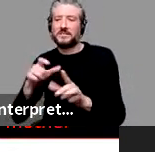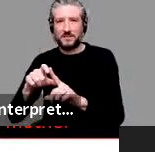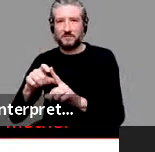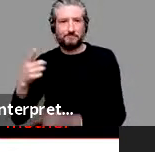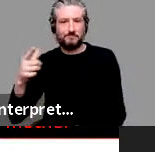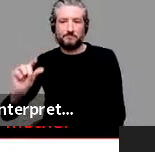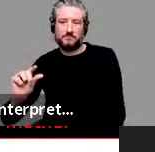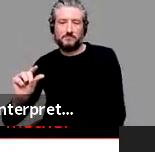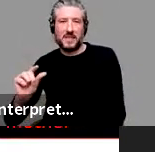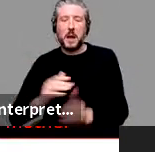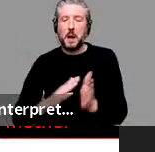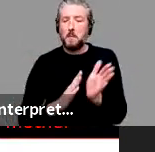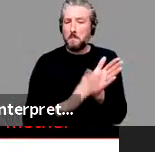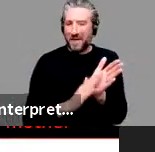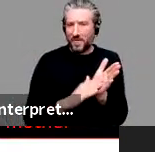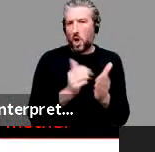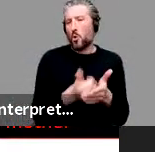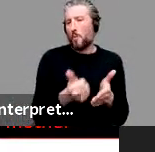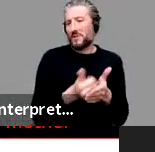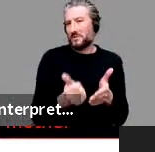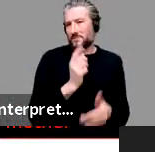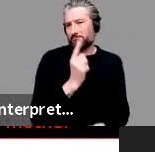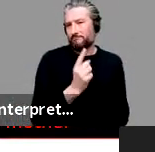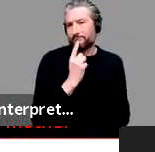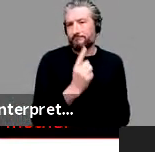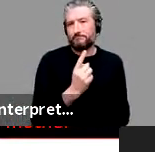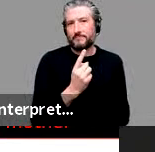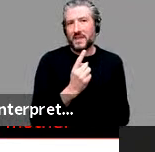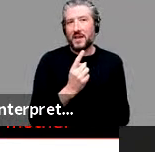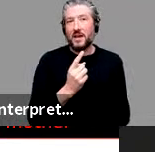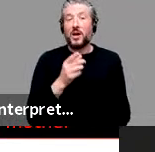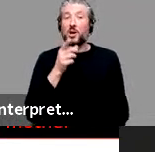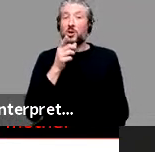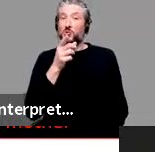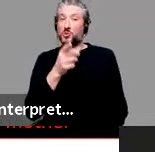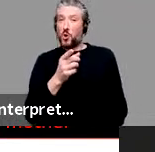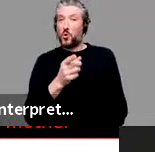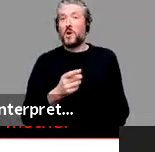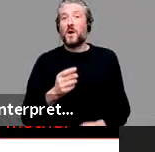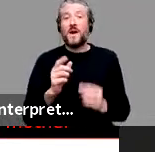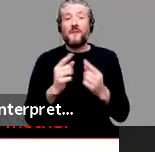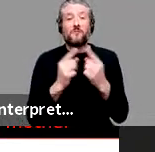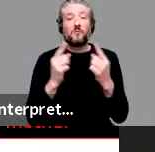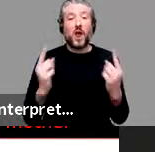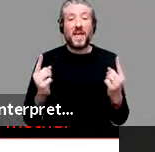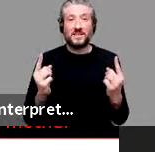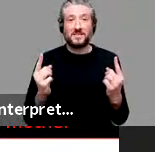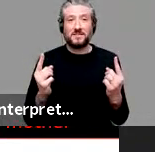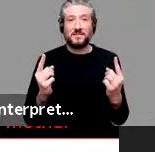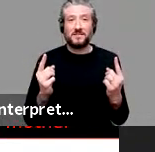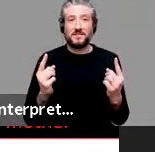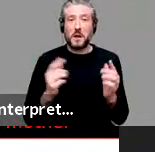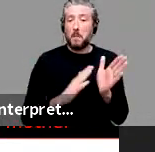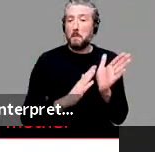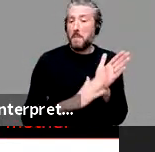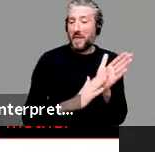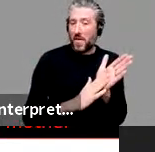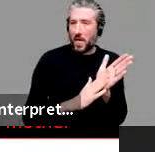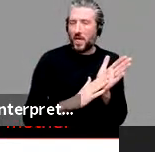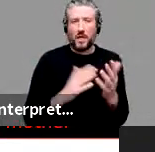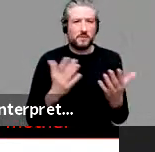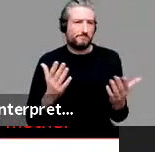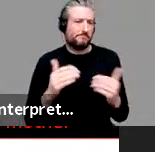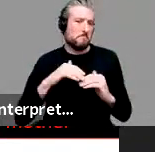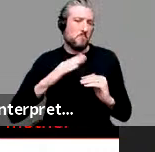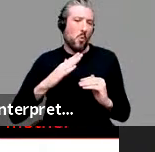common. So when this phrase came to be used, mother was far more accessible than daddy.